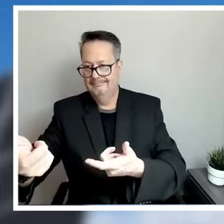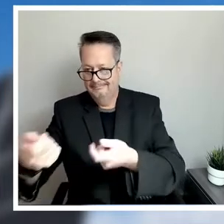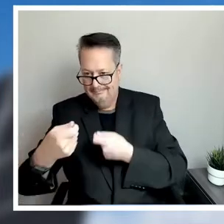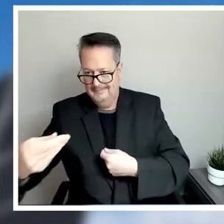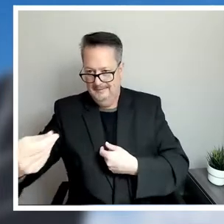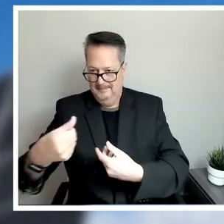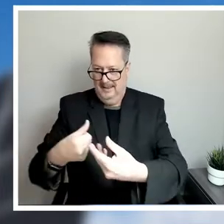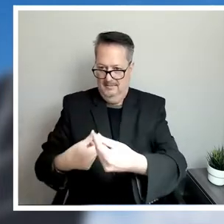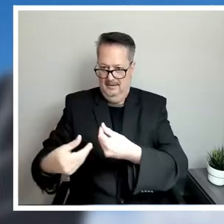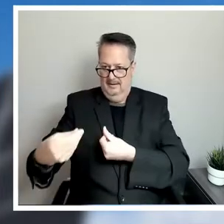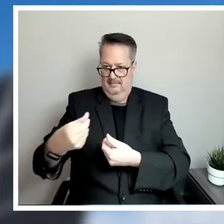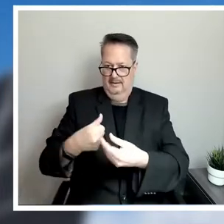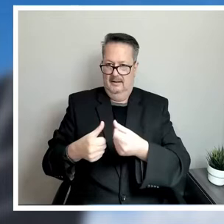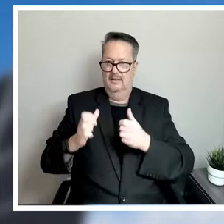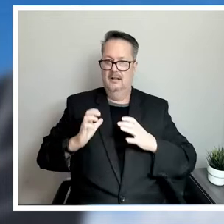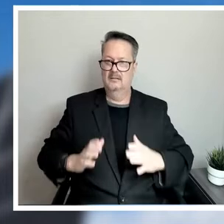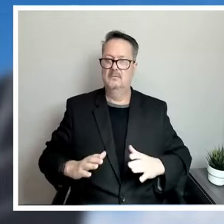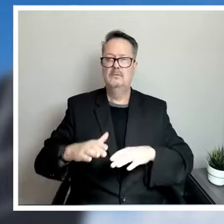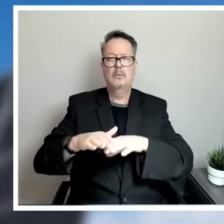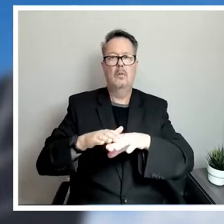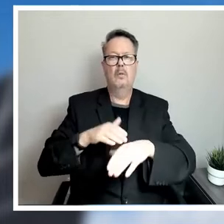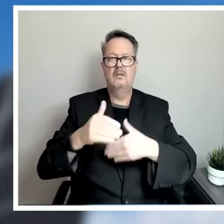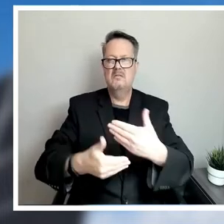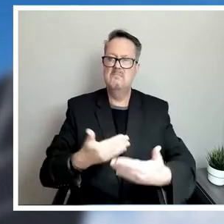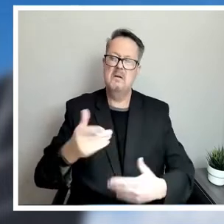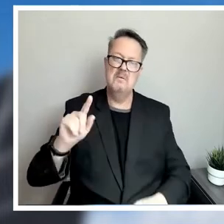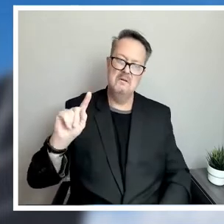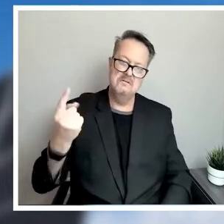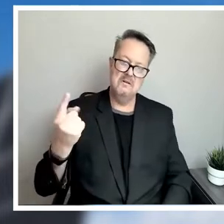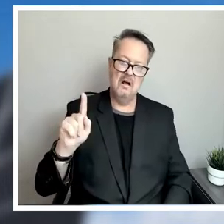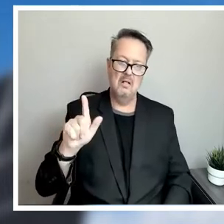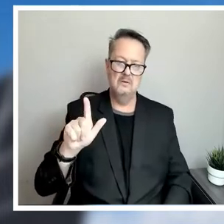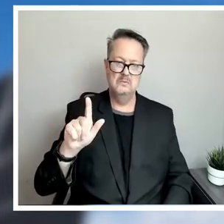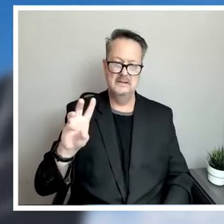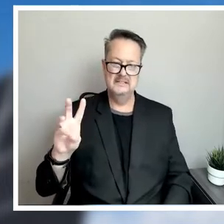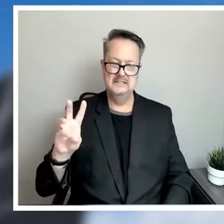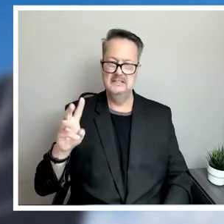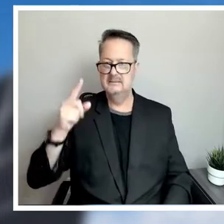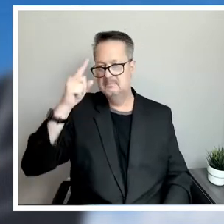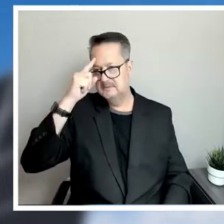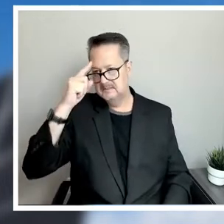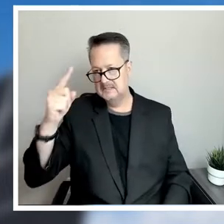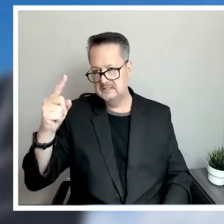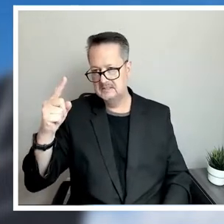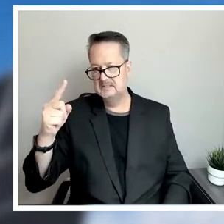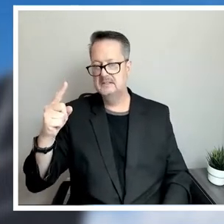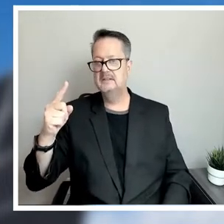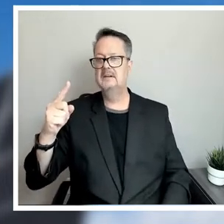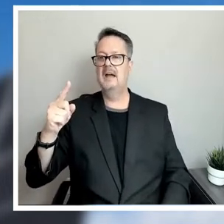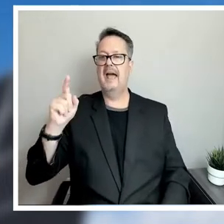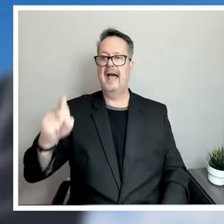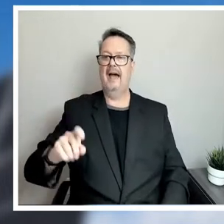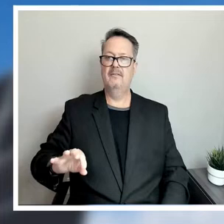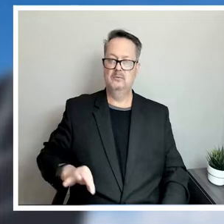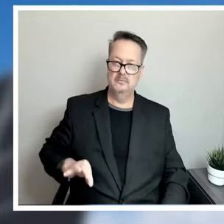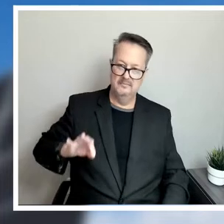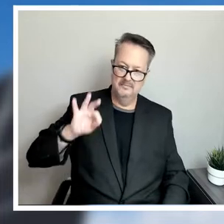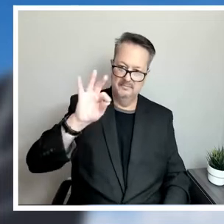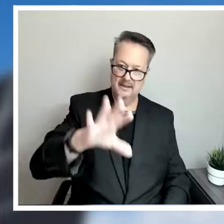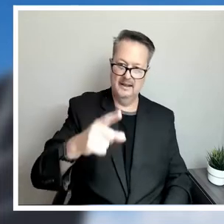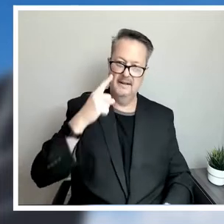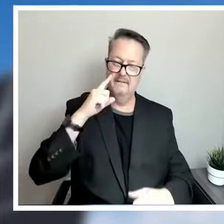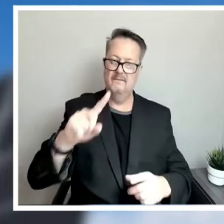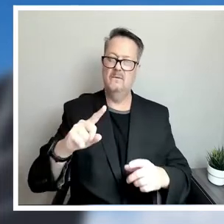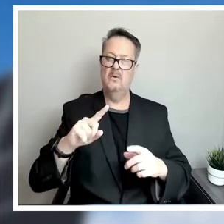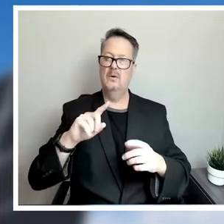take that approach, you have about $1.26 impact on an average residential customer's